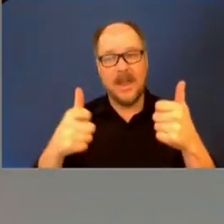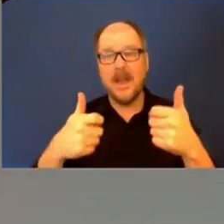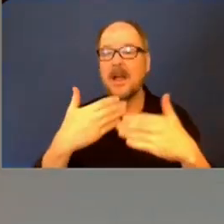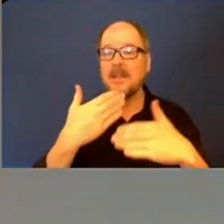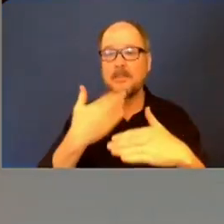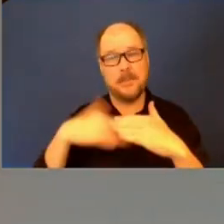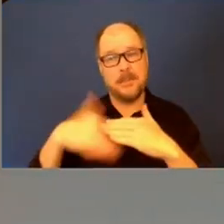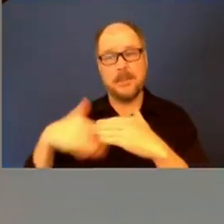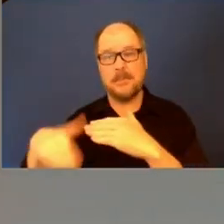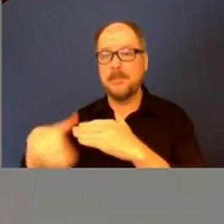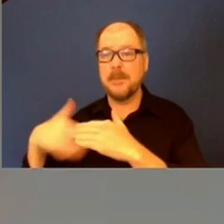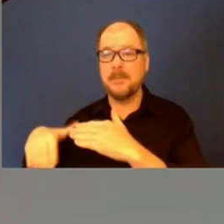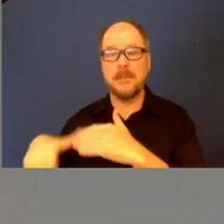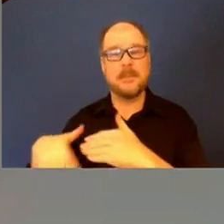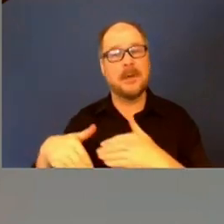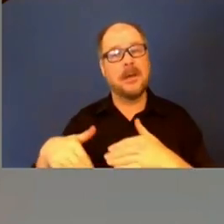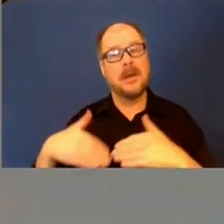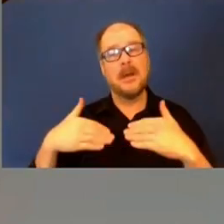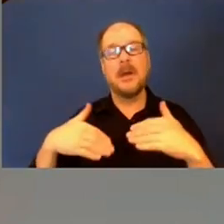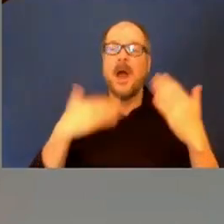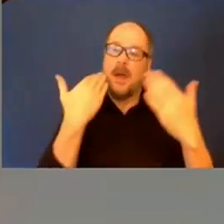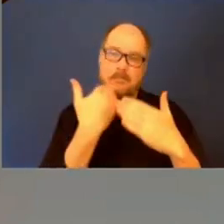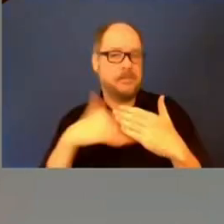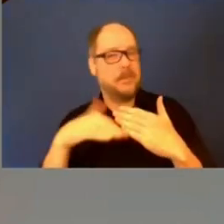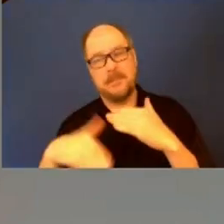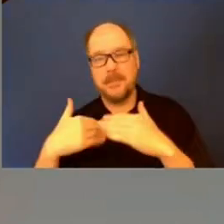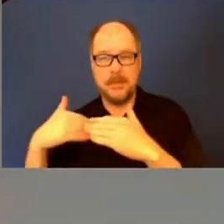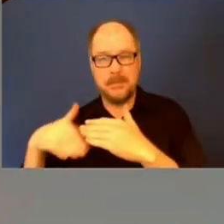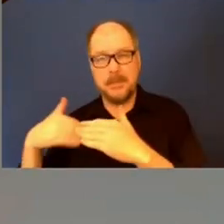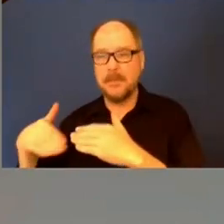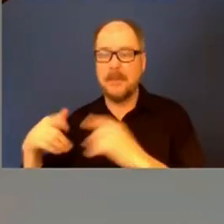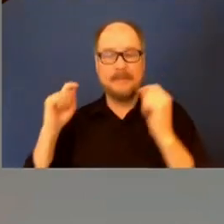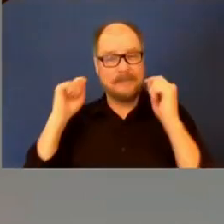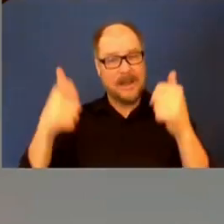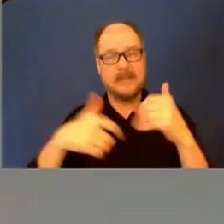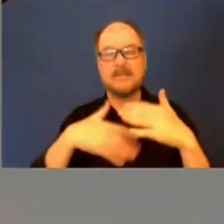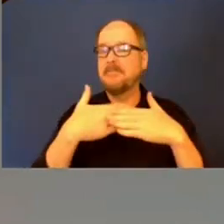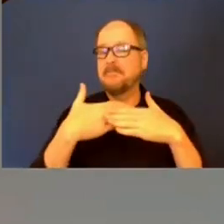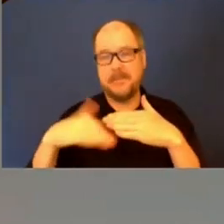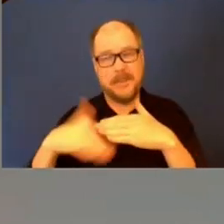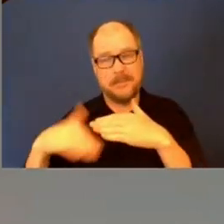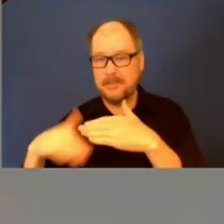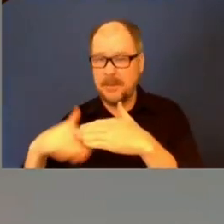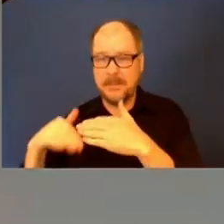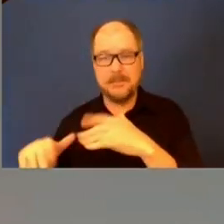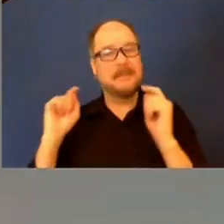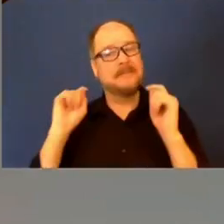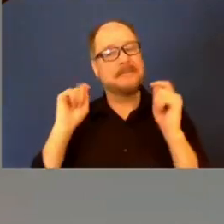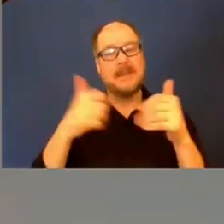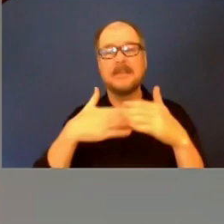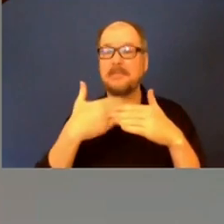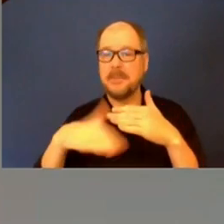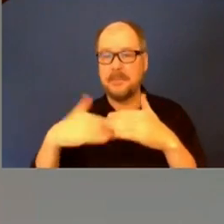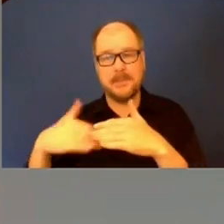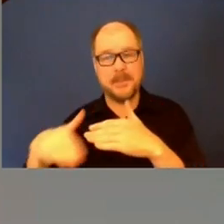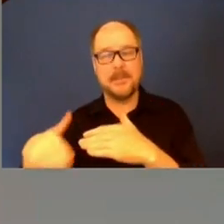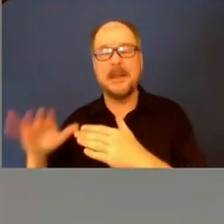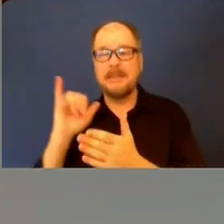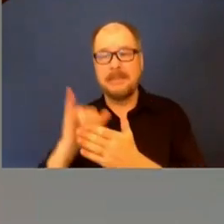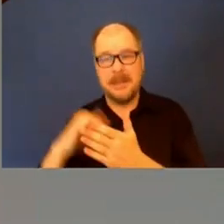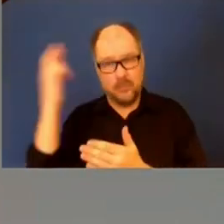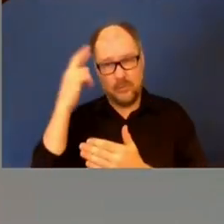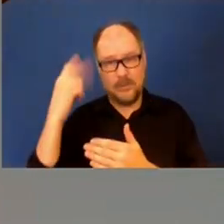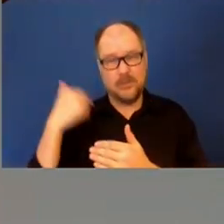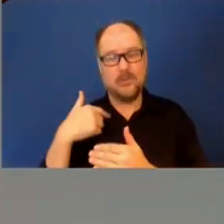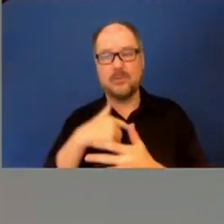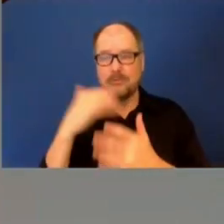multiply rapidly. And that's our biggest concern. That's why we put the time constraints on this order that we have put on the